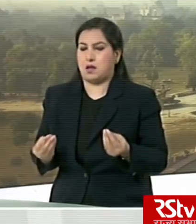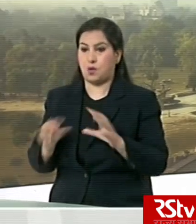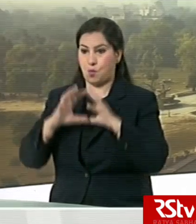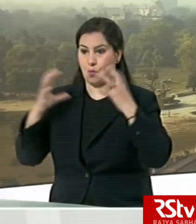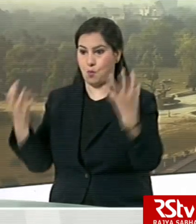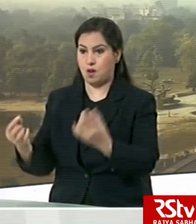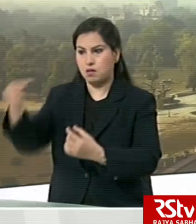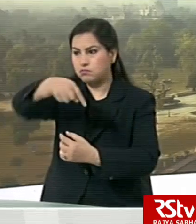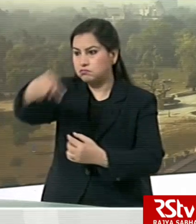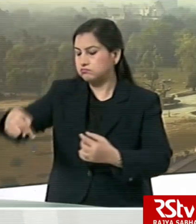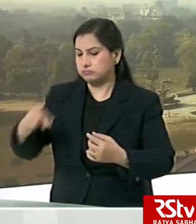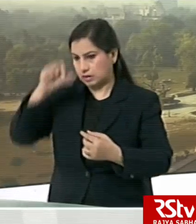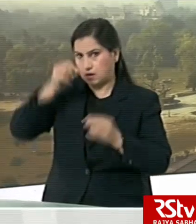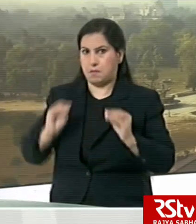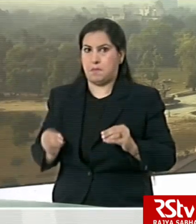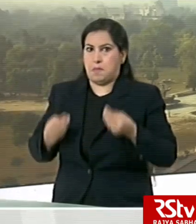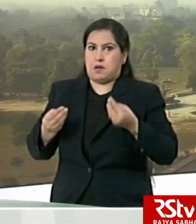than the rest of the world.